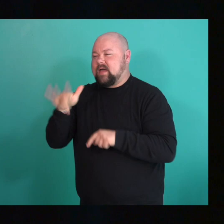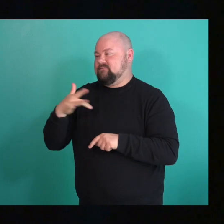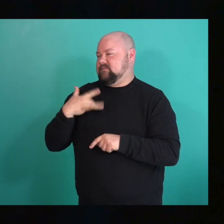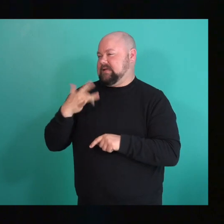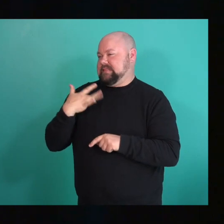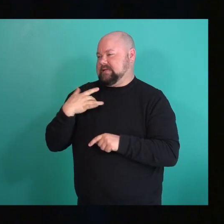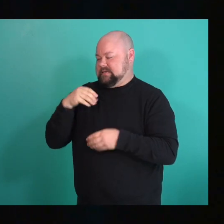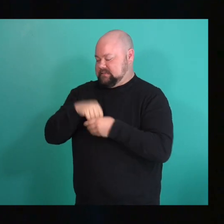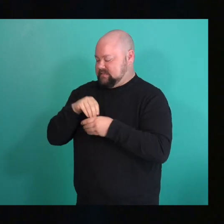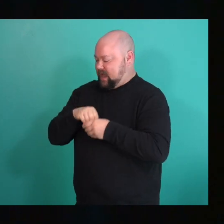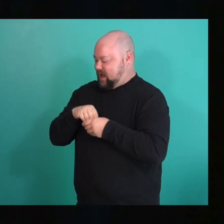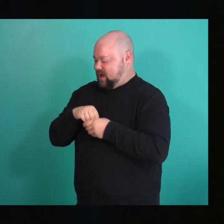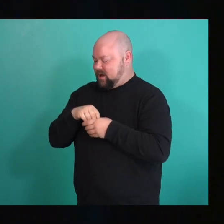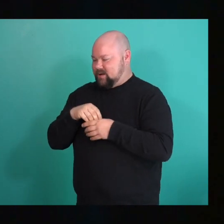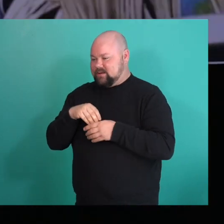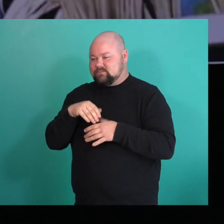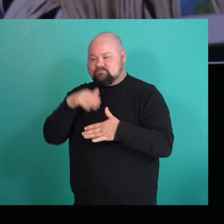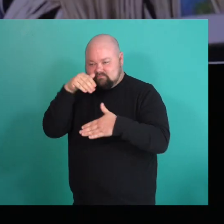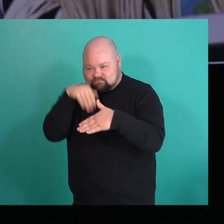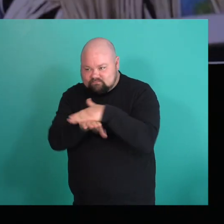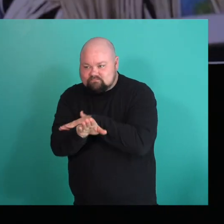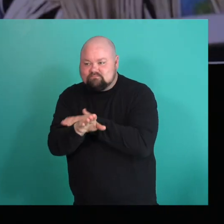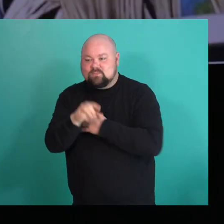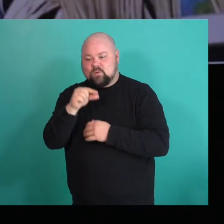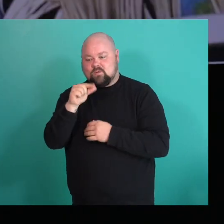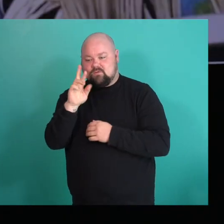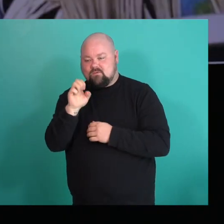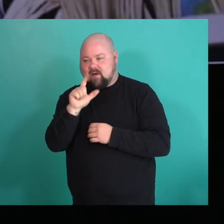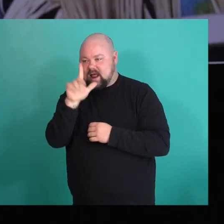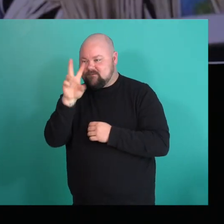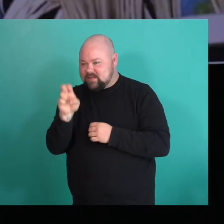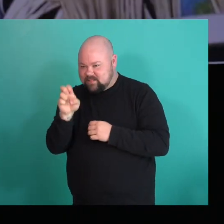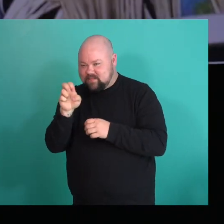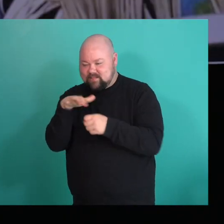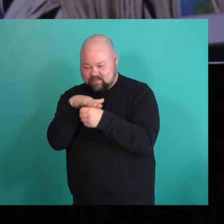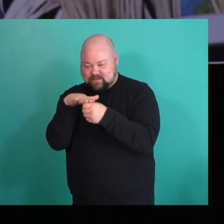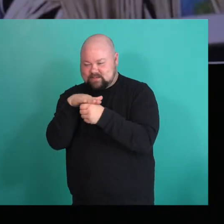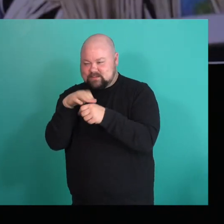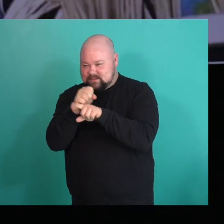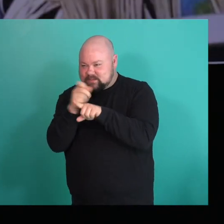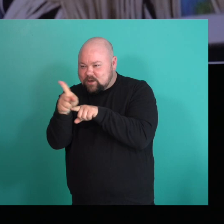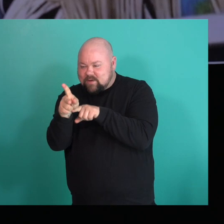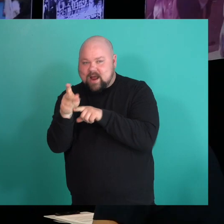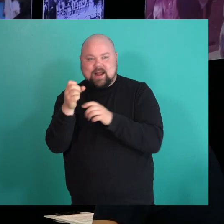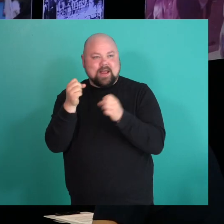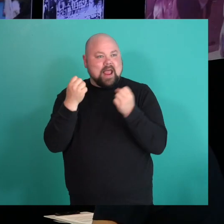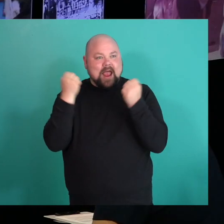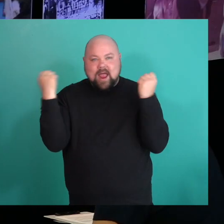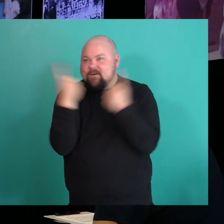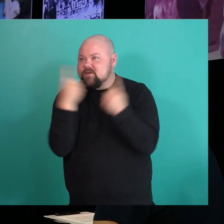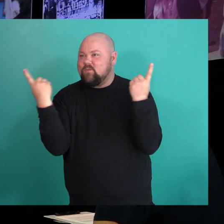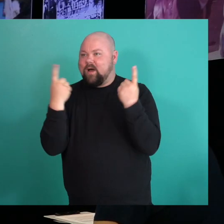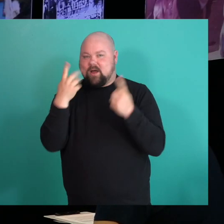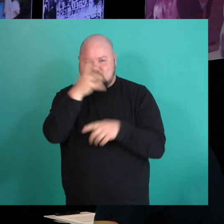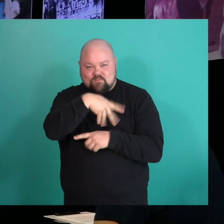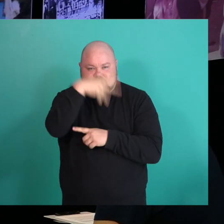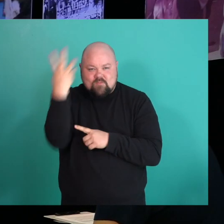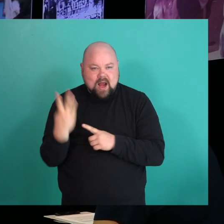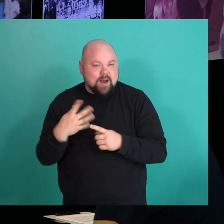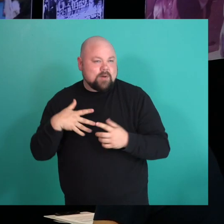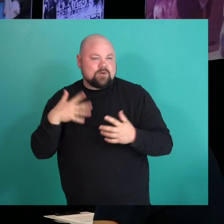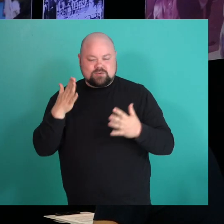feeling of like going into Granville Station and everyone being around you with rainbows and things like that. And then, you know, that feeling of like,